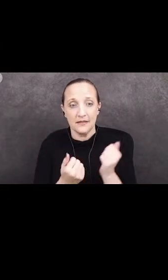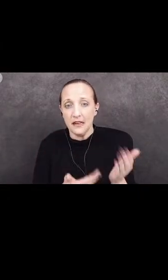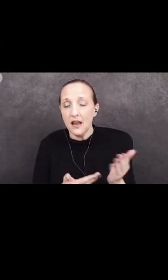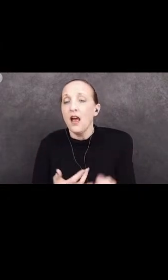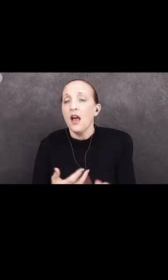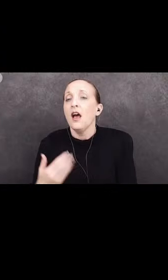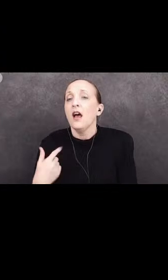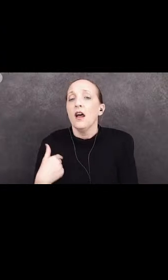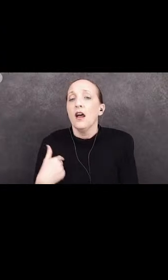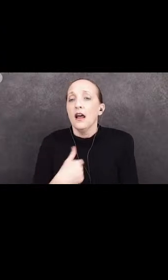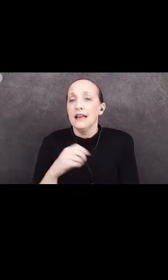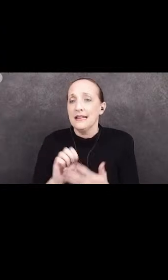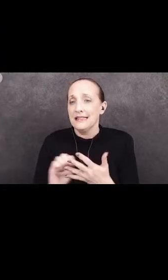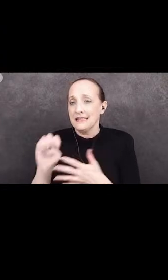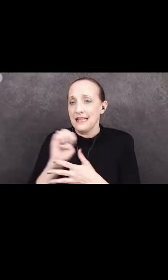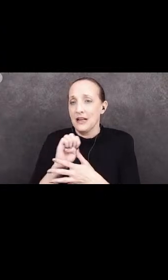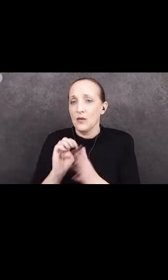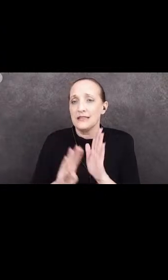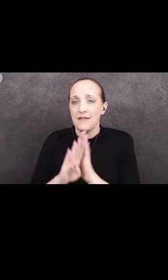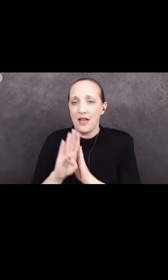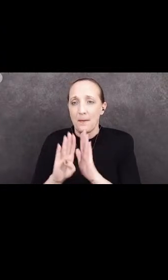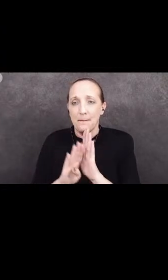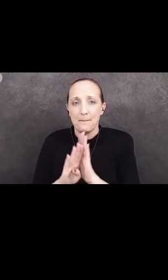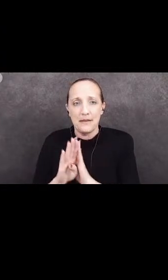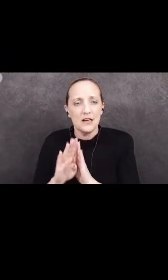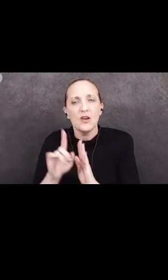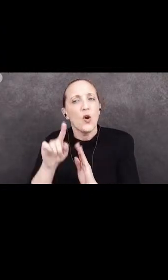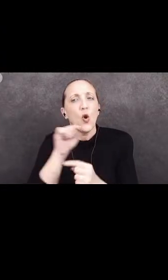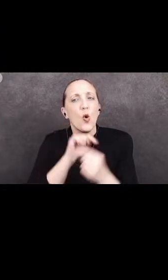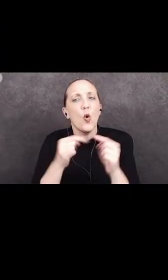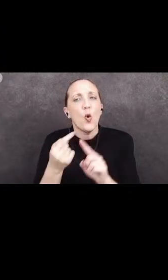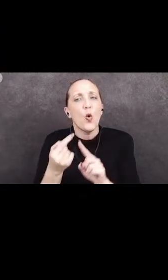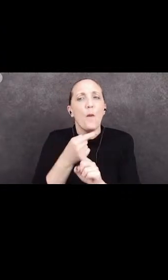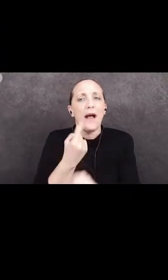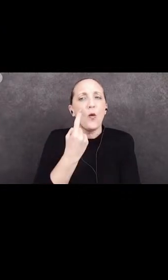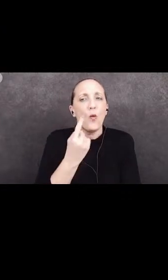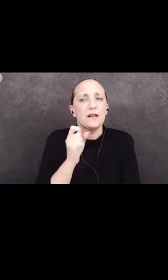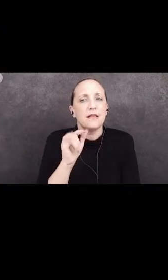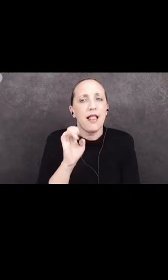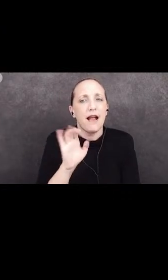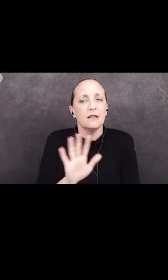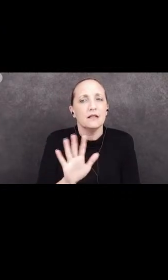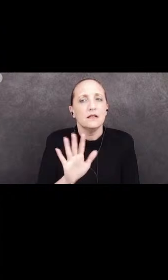was through the executive development program. You need to go back one slide. Sorry about that, Shane.